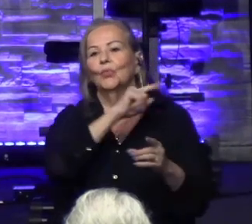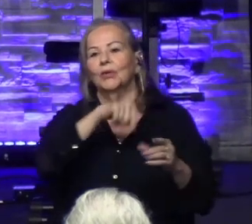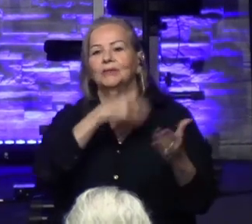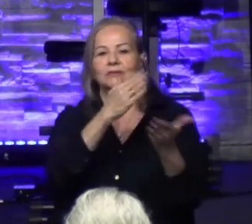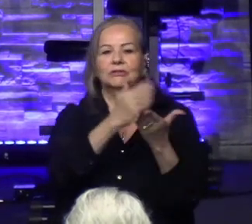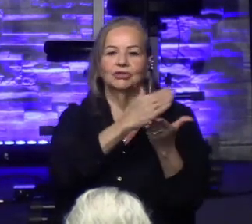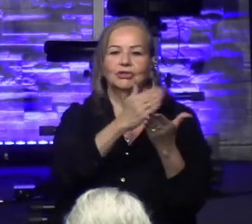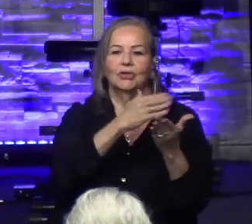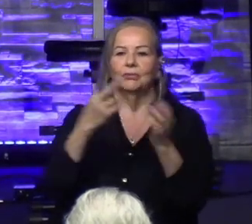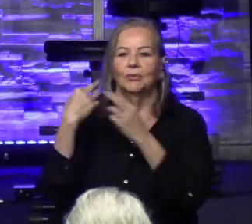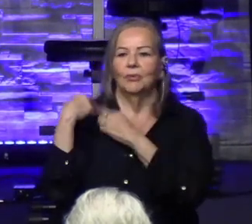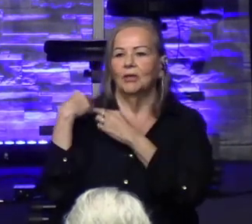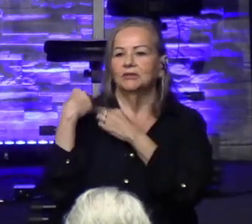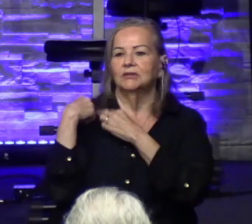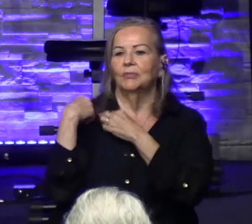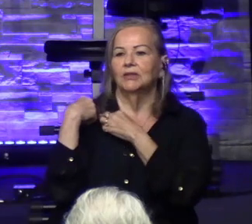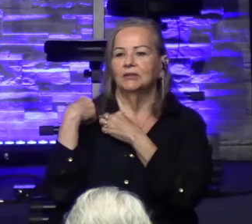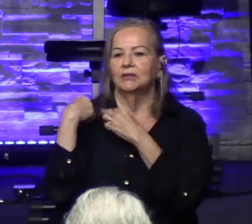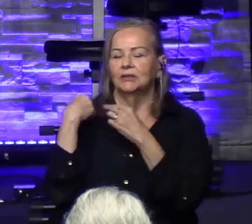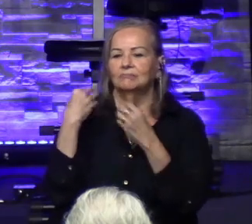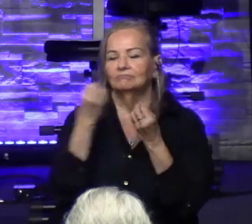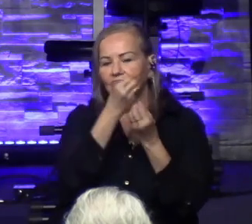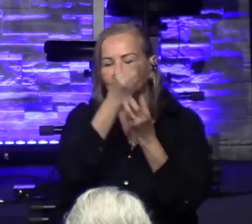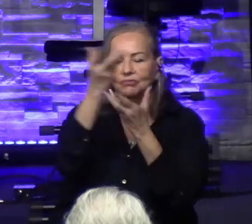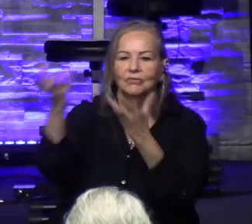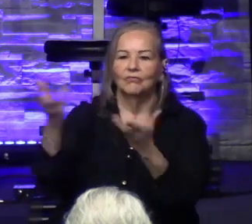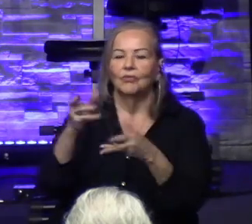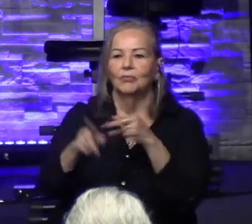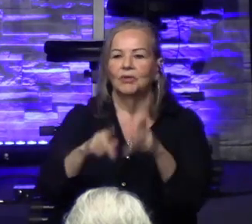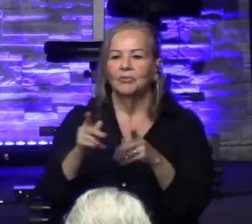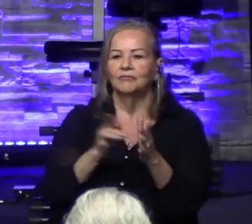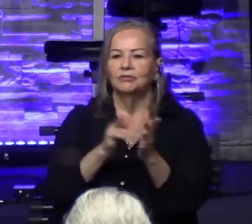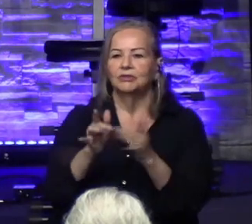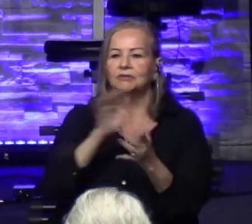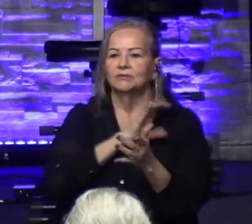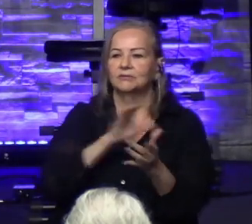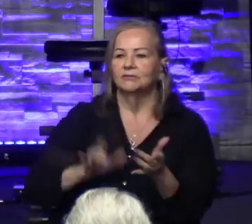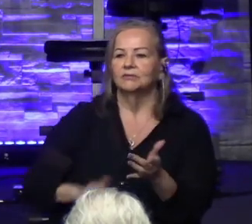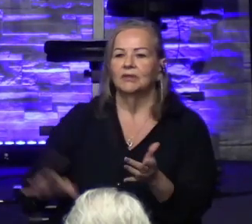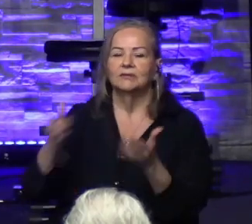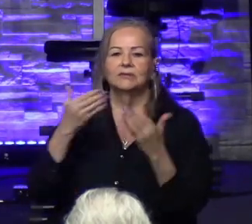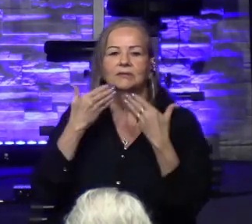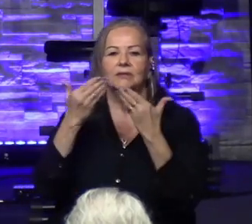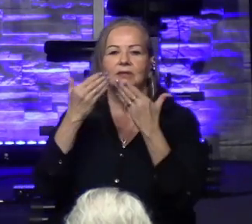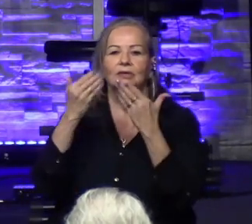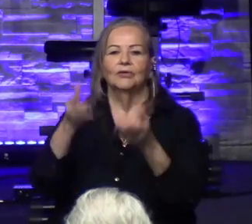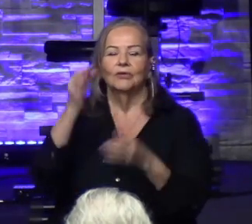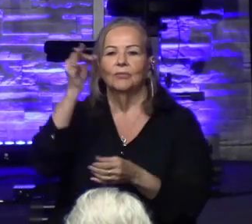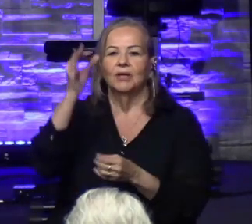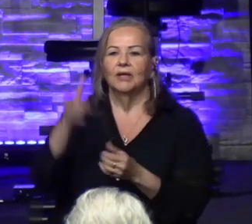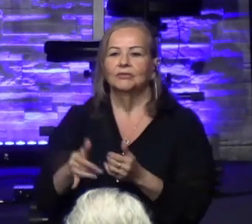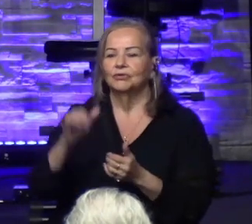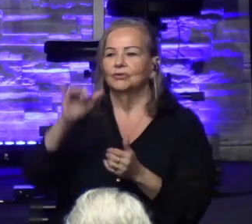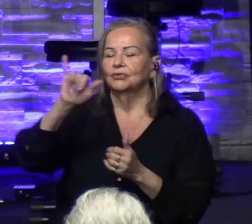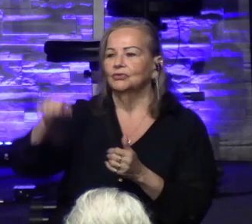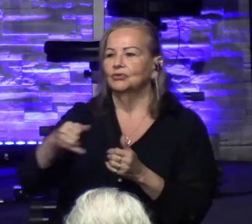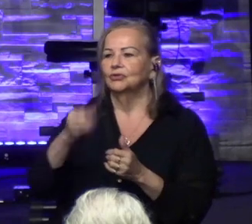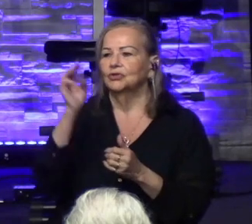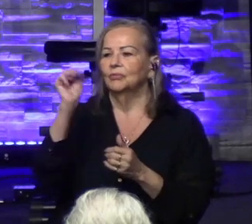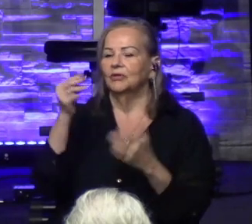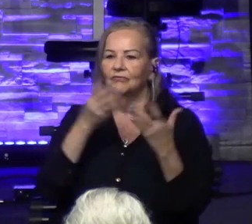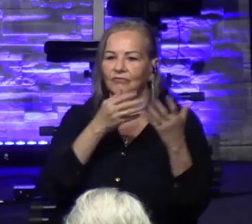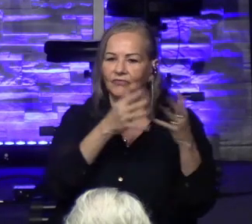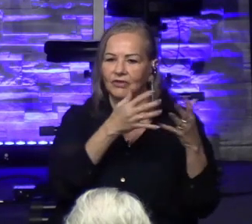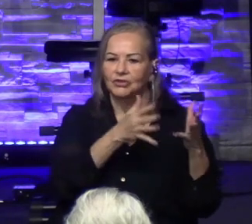catch those fish. And so thank you to all that you can. Thank you, Pastor Tim, again, for stepping in and finishing that up, and